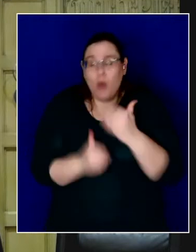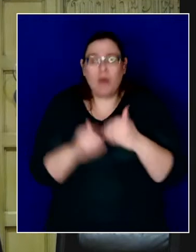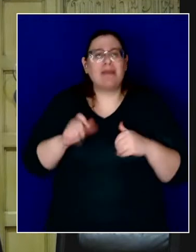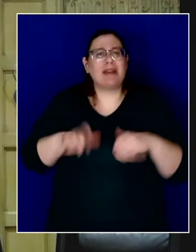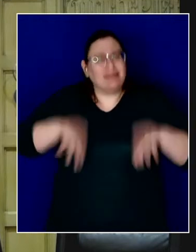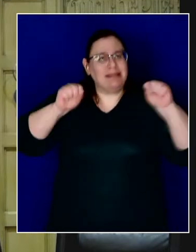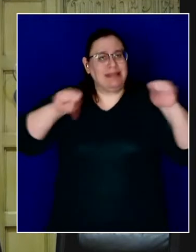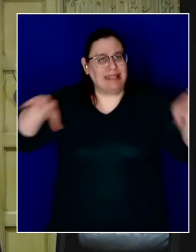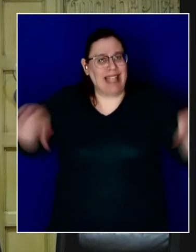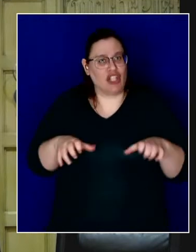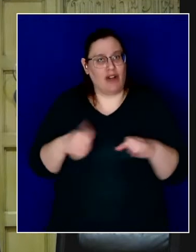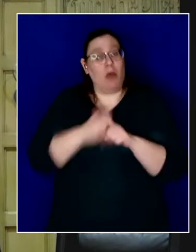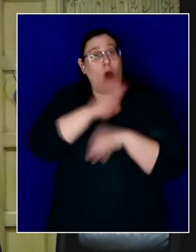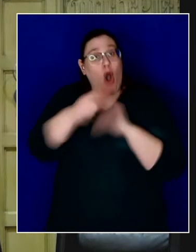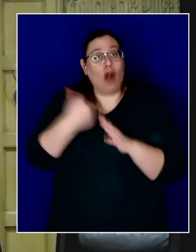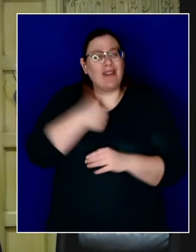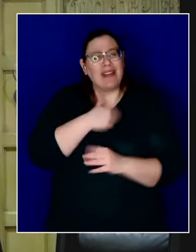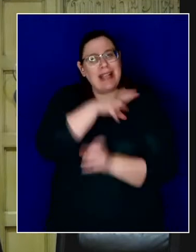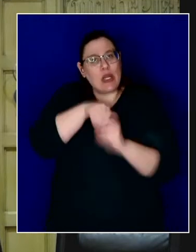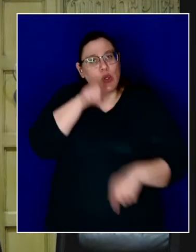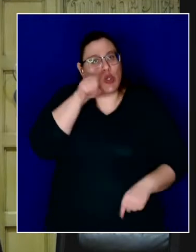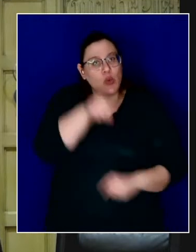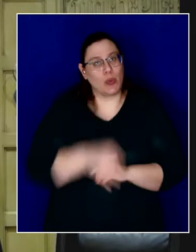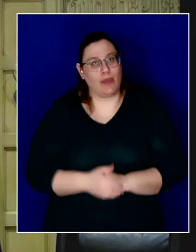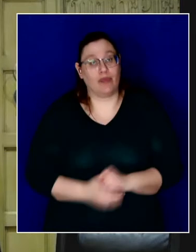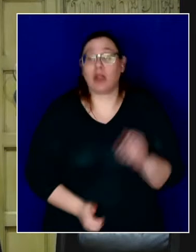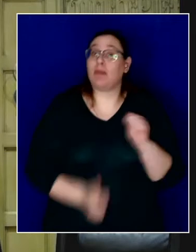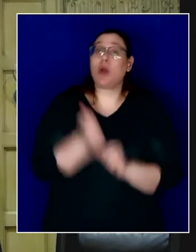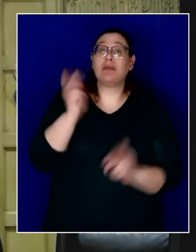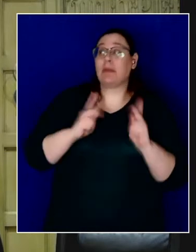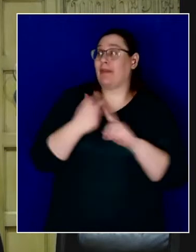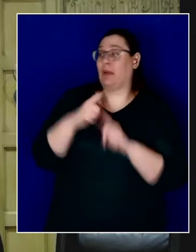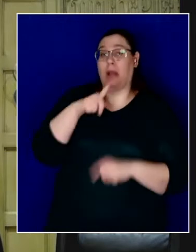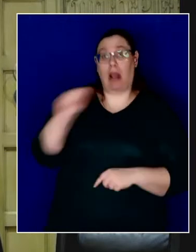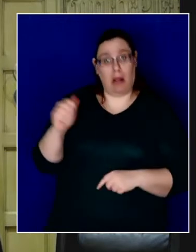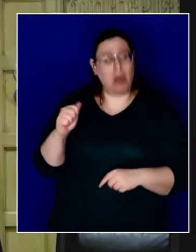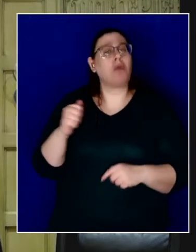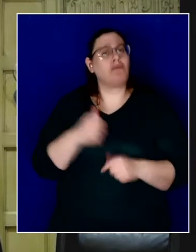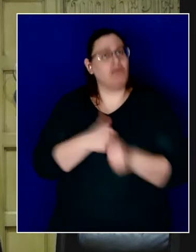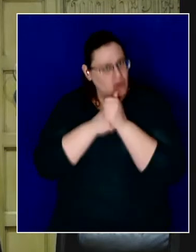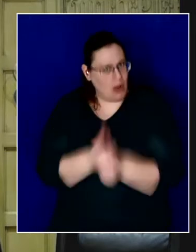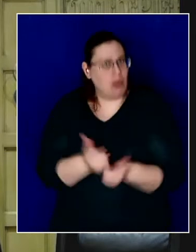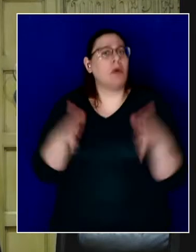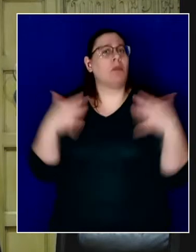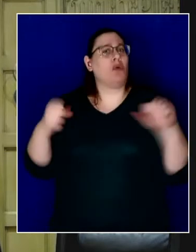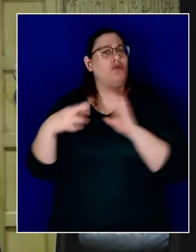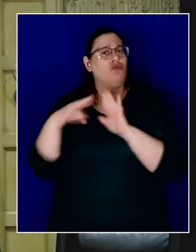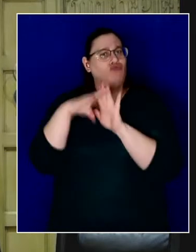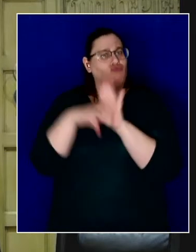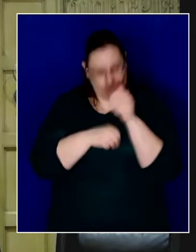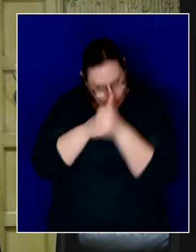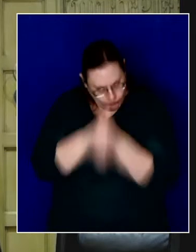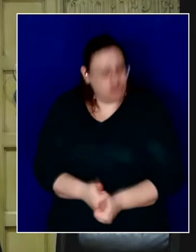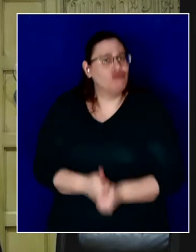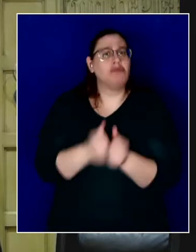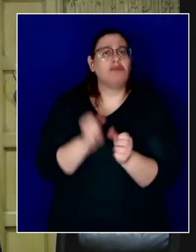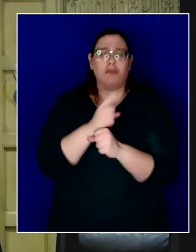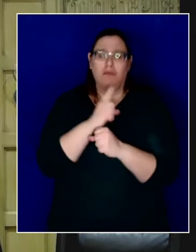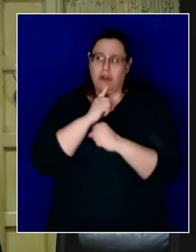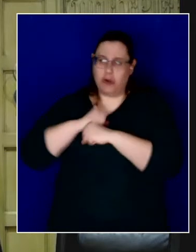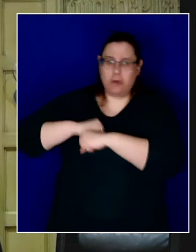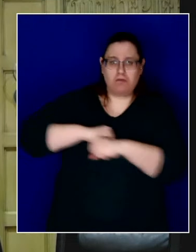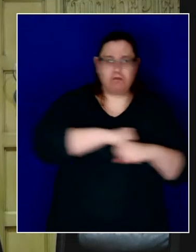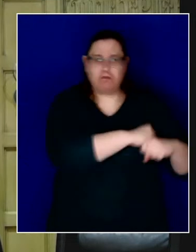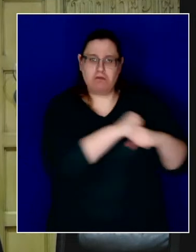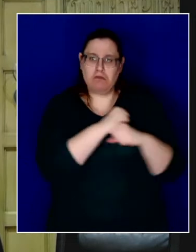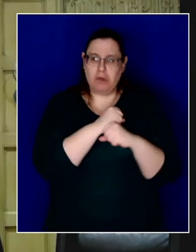us, from you. The majority of Angelenos are doing their part to follow public health guidance, and doing their part to wage this battle against this